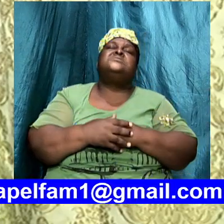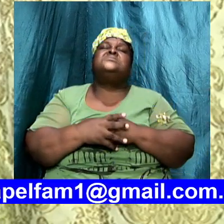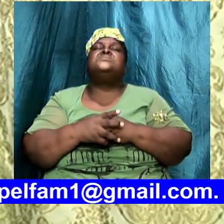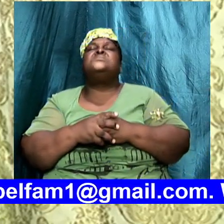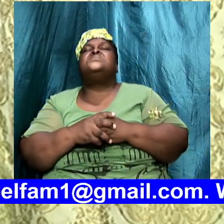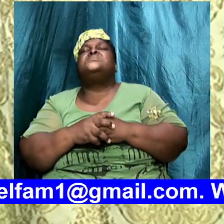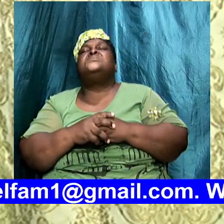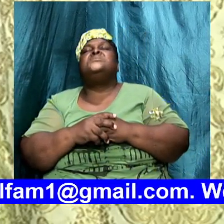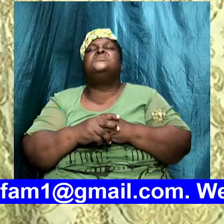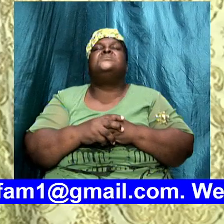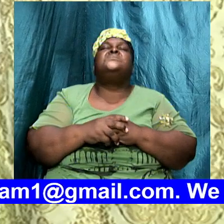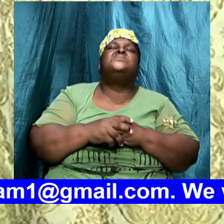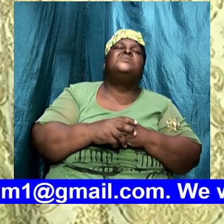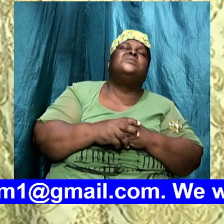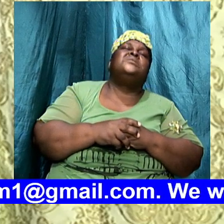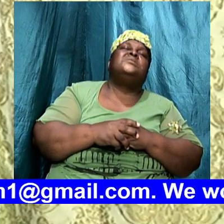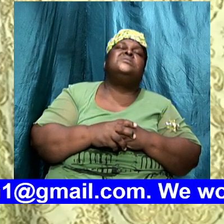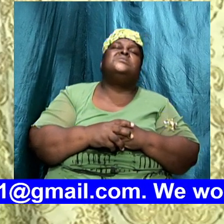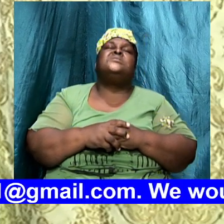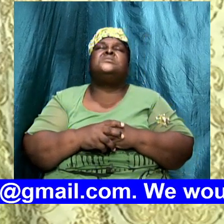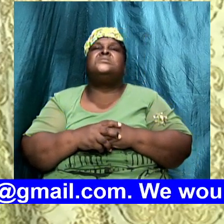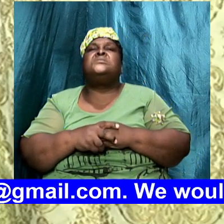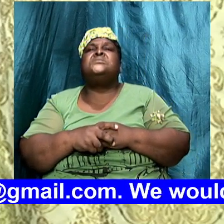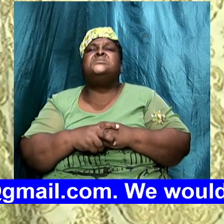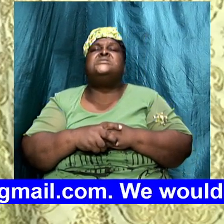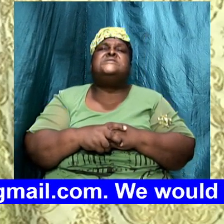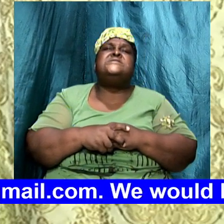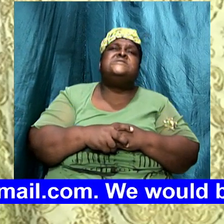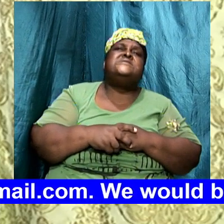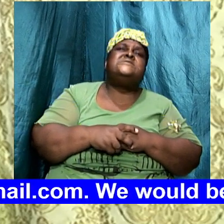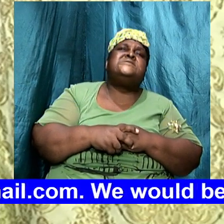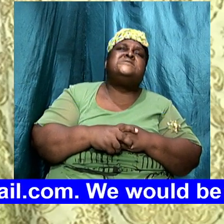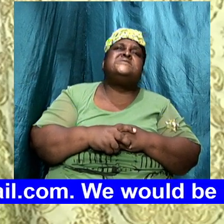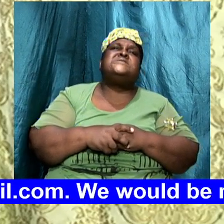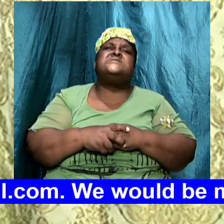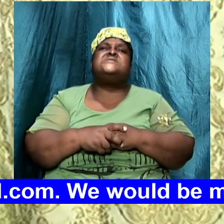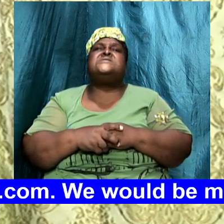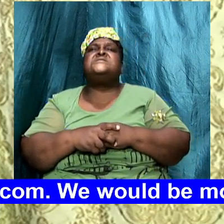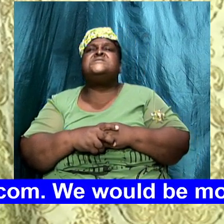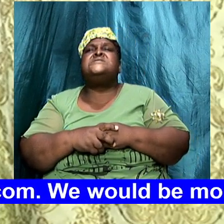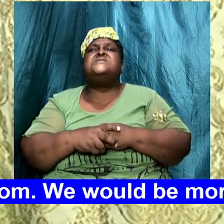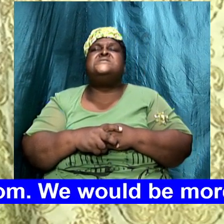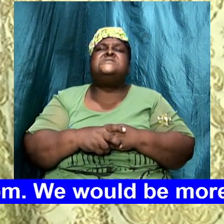listen this a quarter so there were some